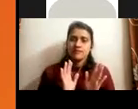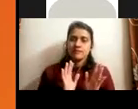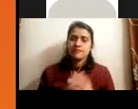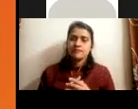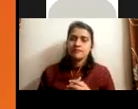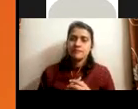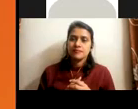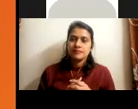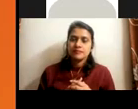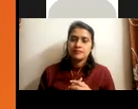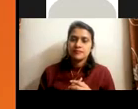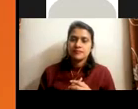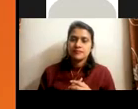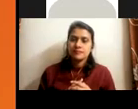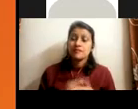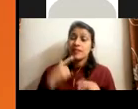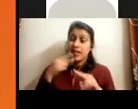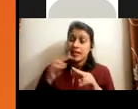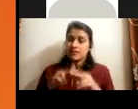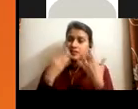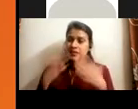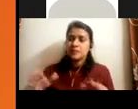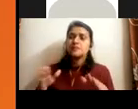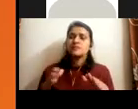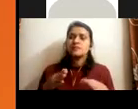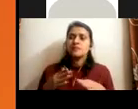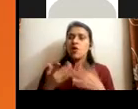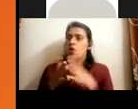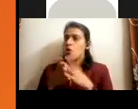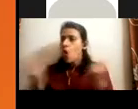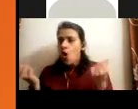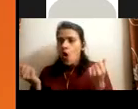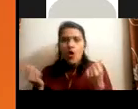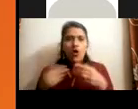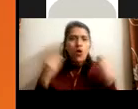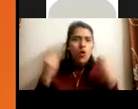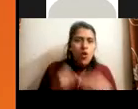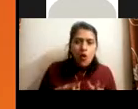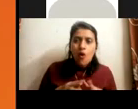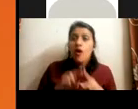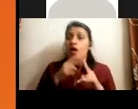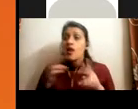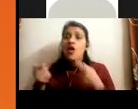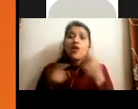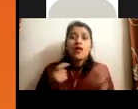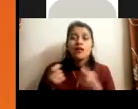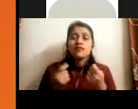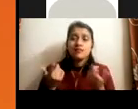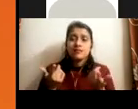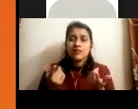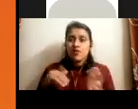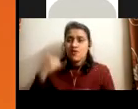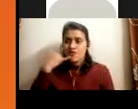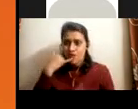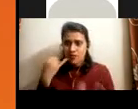made so that if there are any, any time they are delayed or, uh, they're lost or how to whom should they, you know, because handling a phone